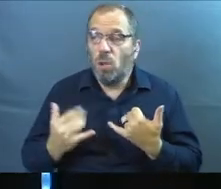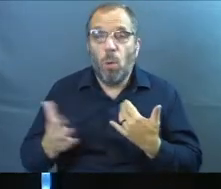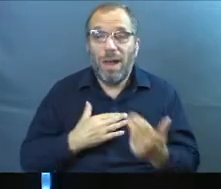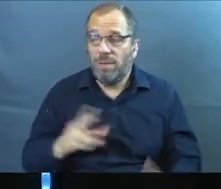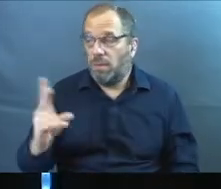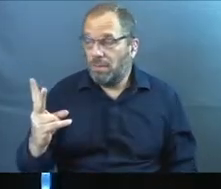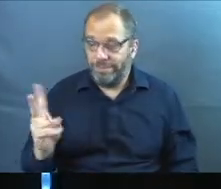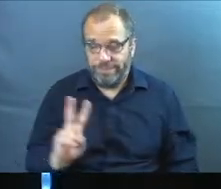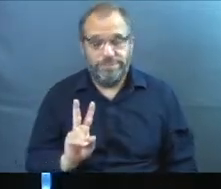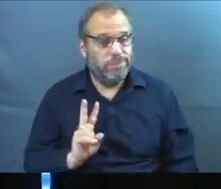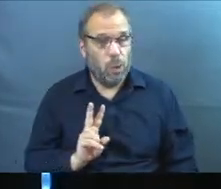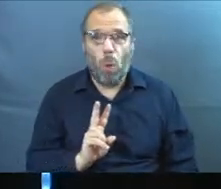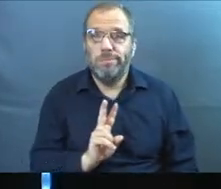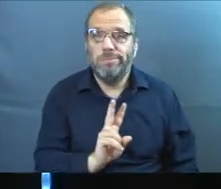go.